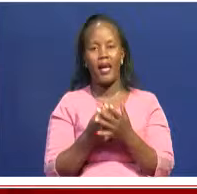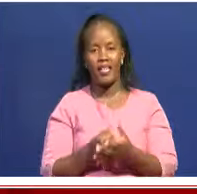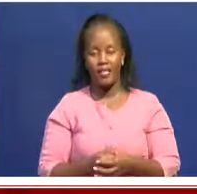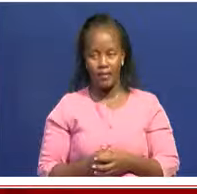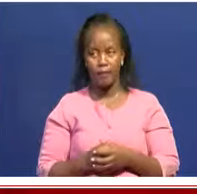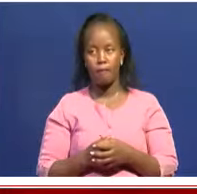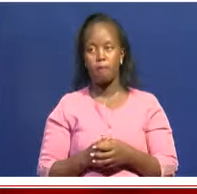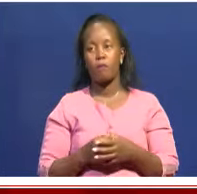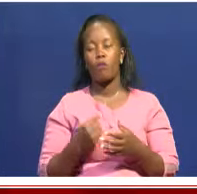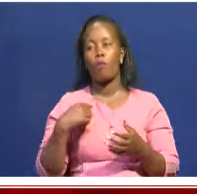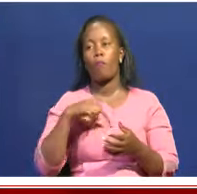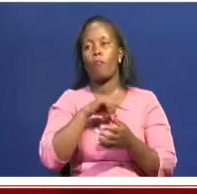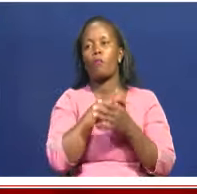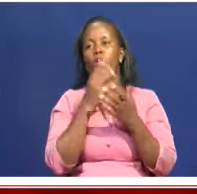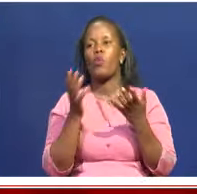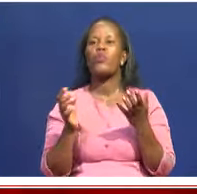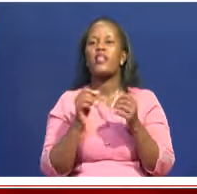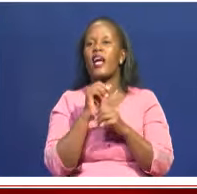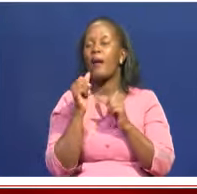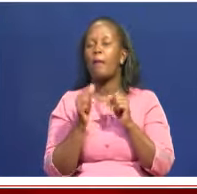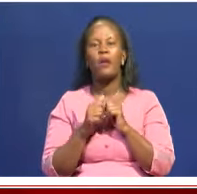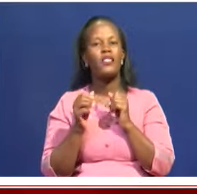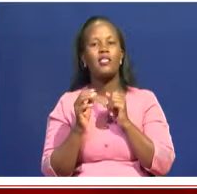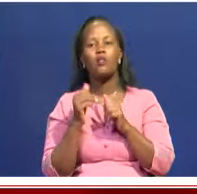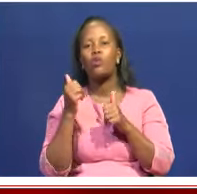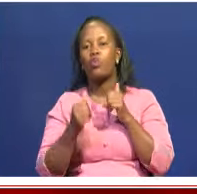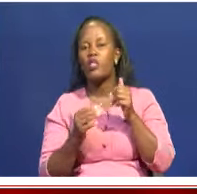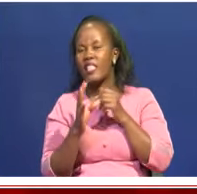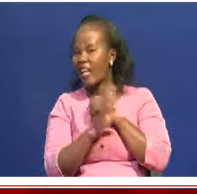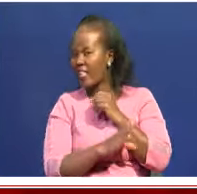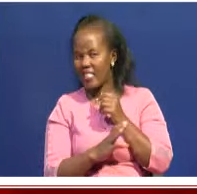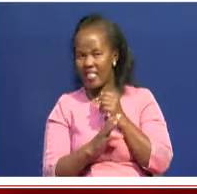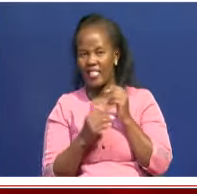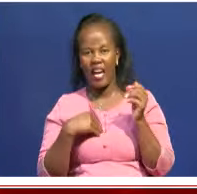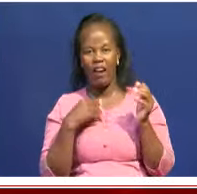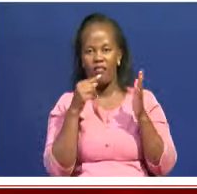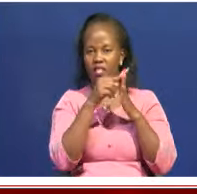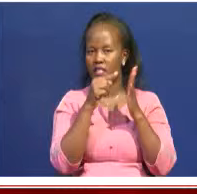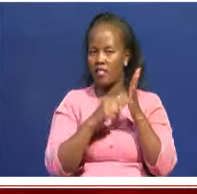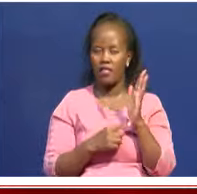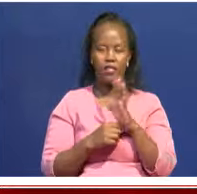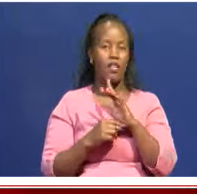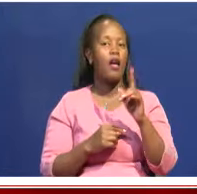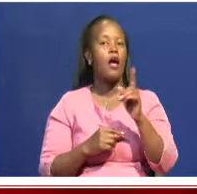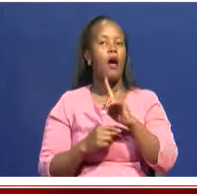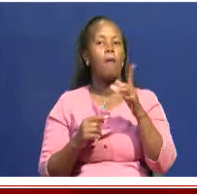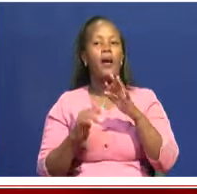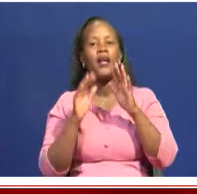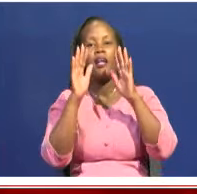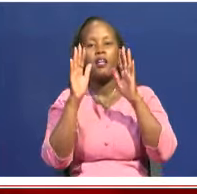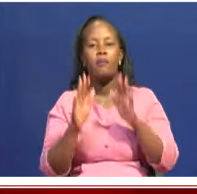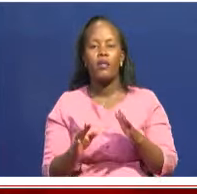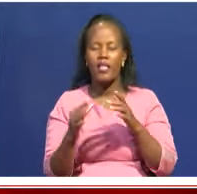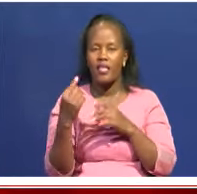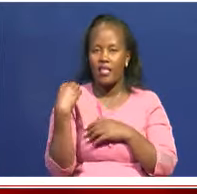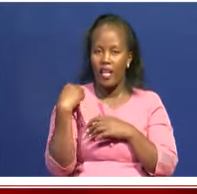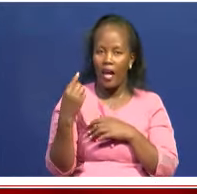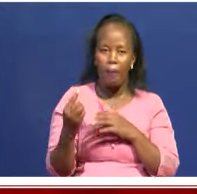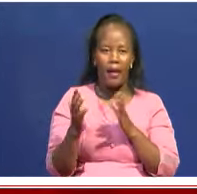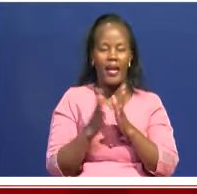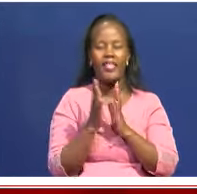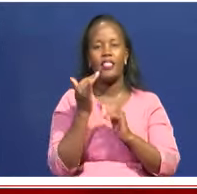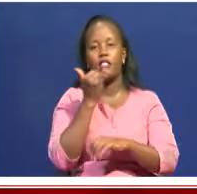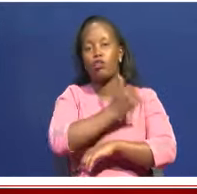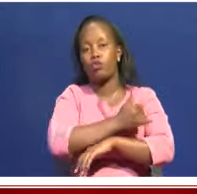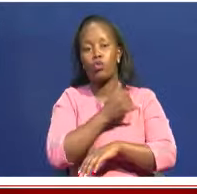us, it's not about which country actually have this. What matters is the number, the institutions, and are they willing to have these diplomatic